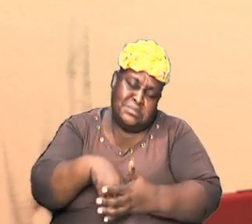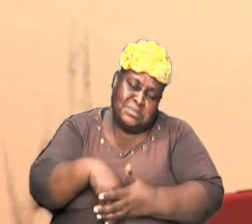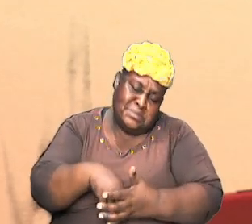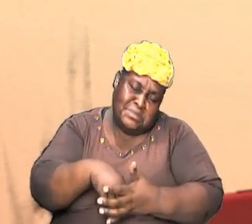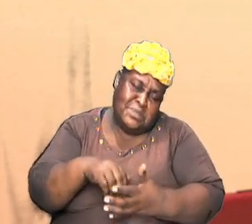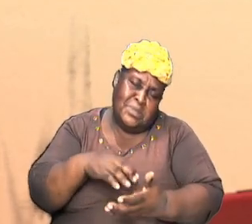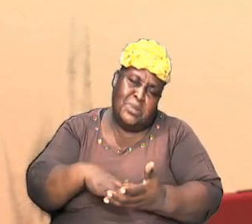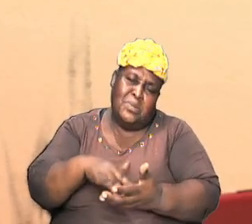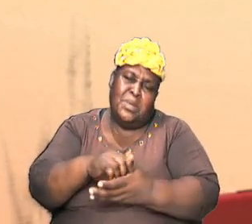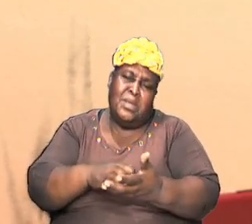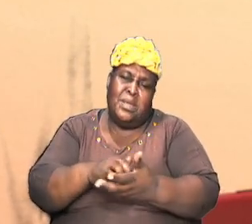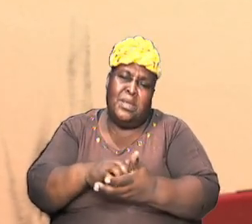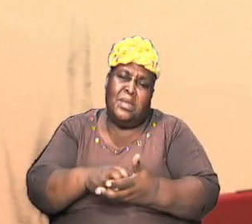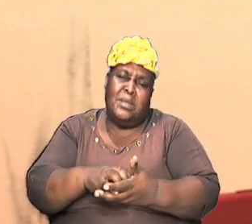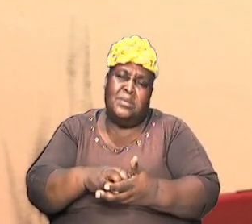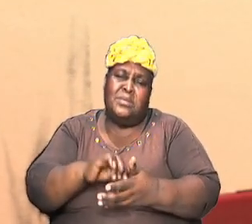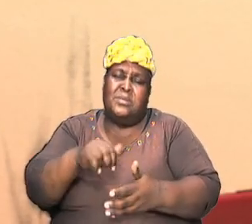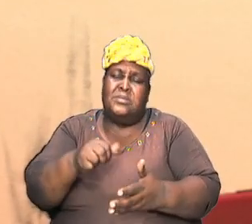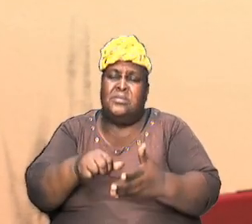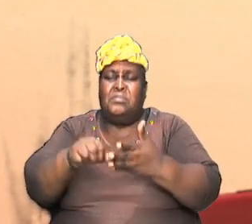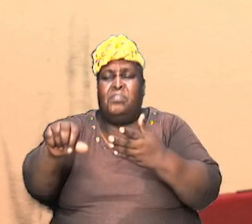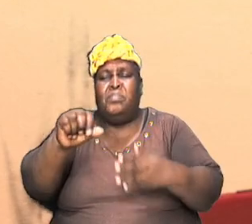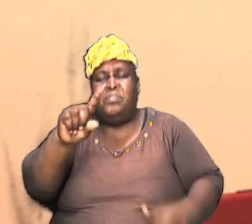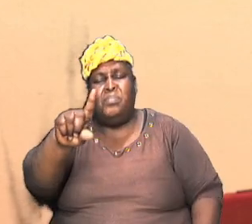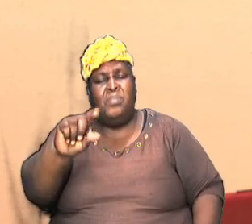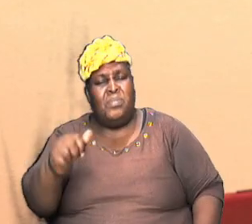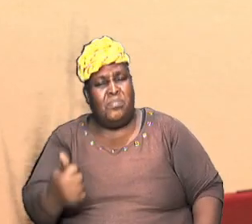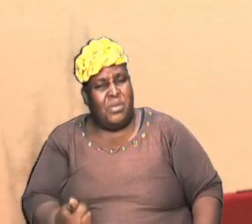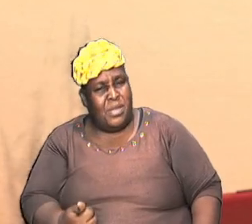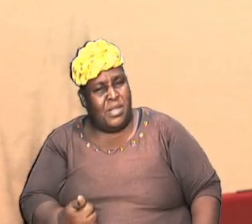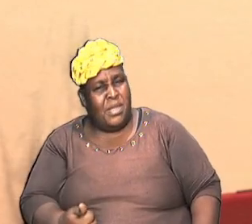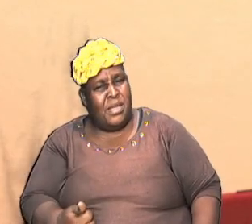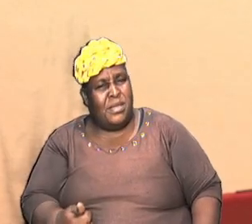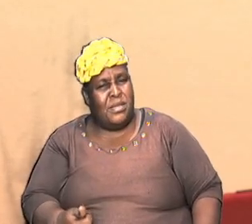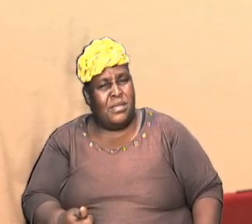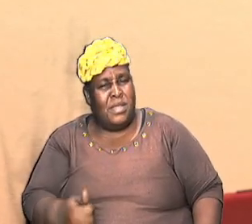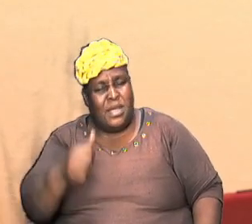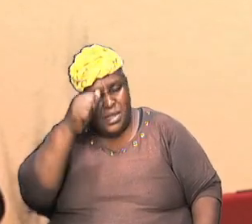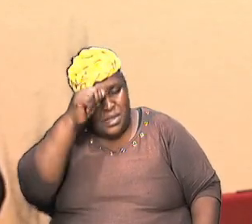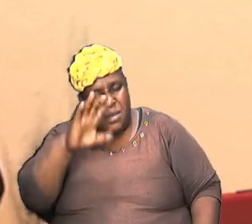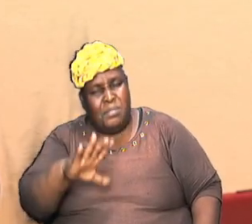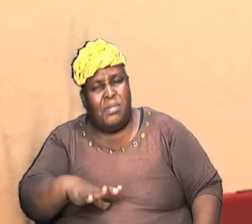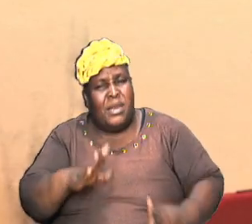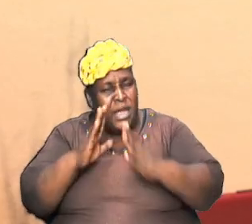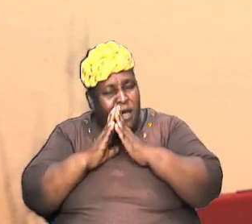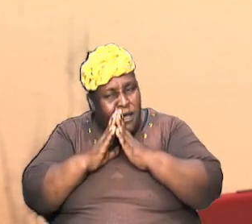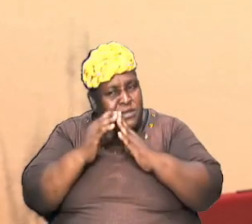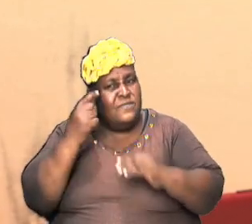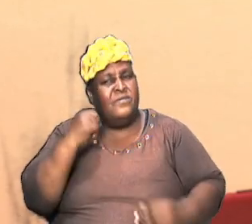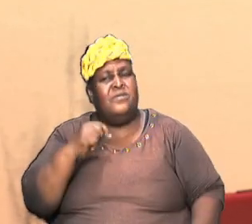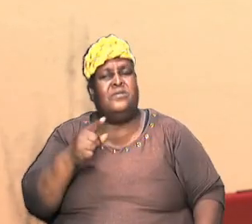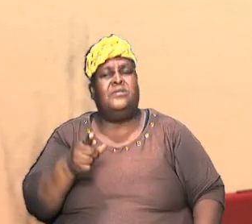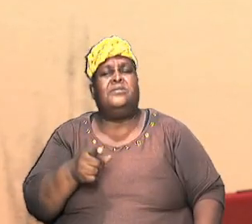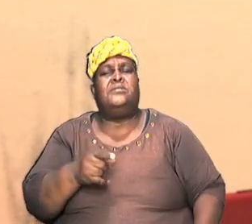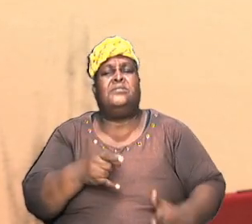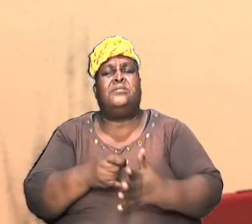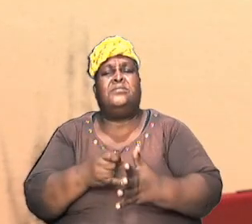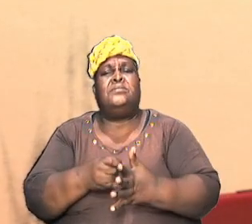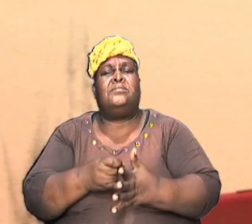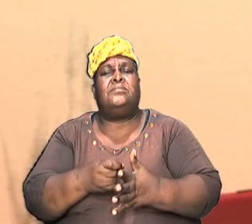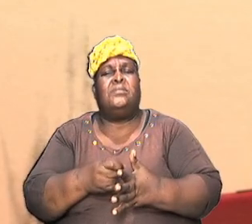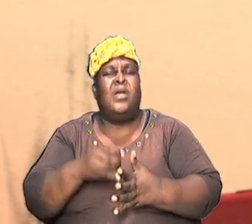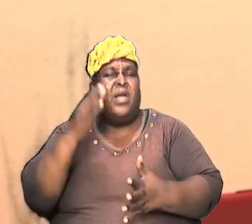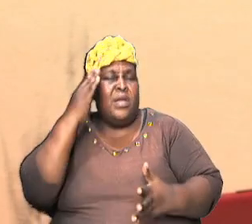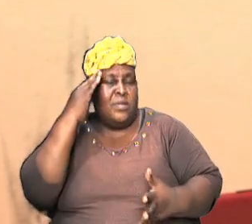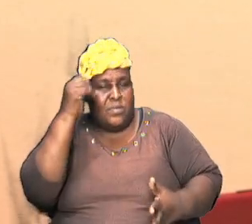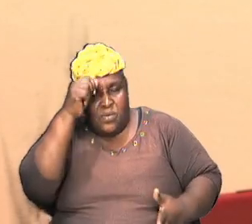him just started paying tithes to the man so is it that the man requested it or did he instinctively know that there is something about